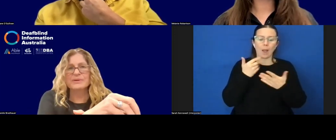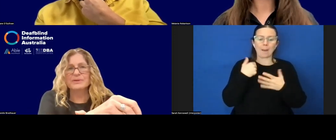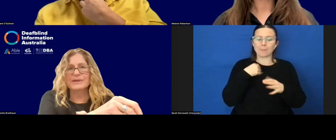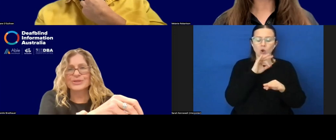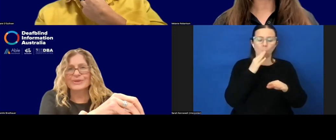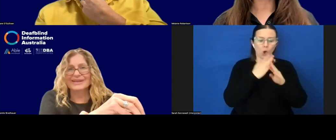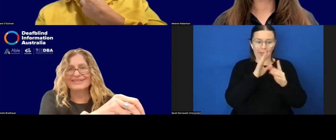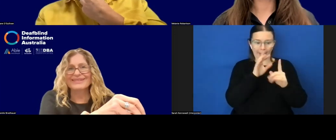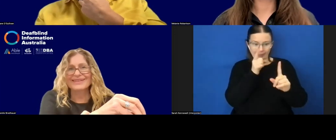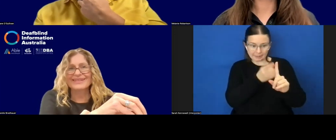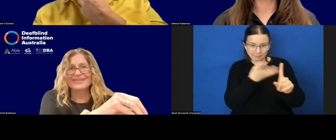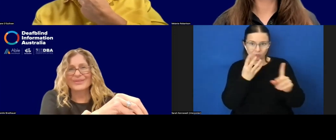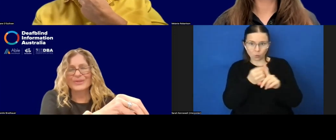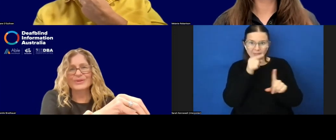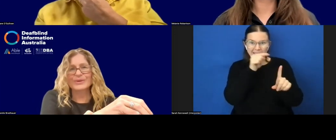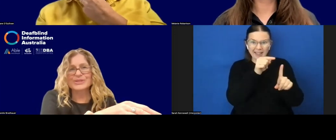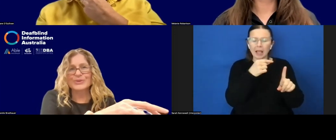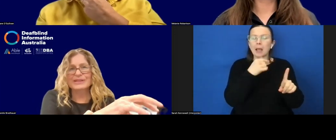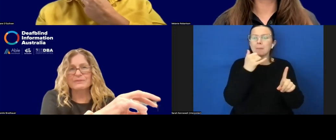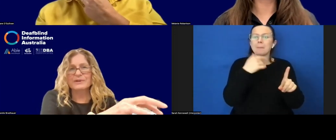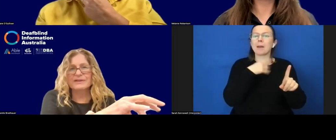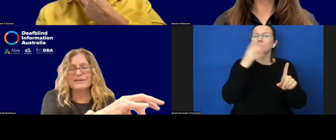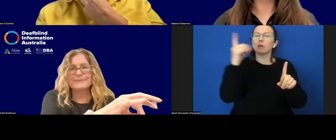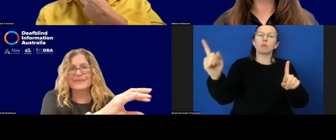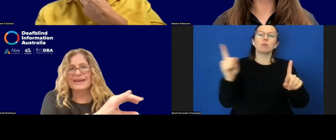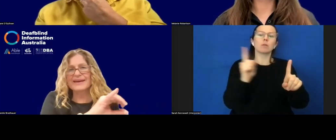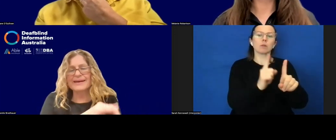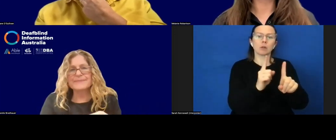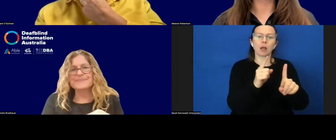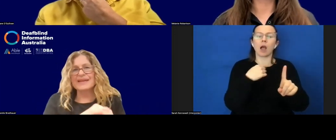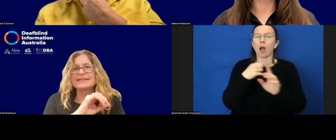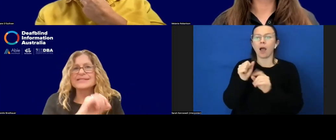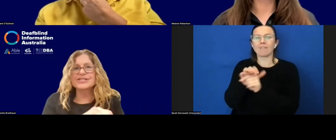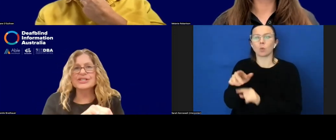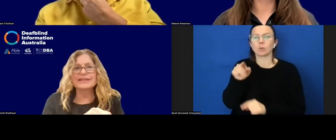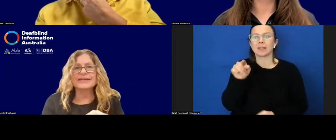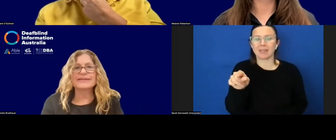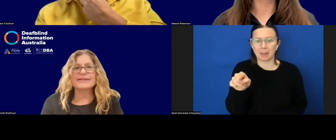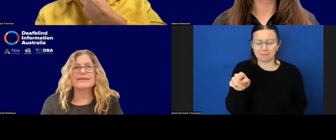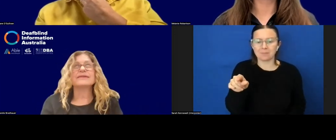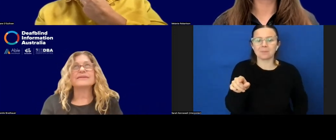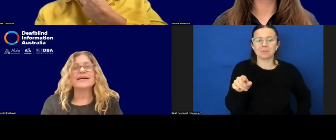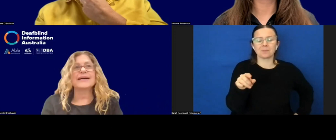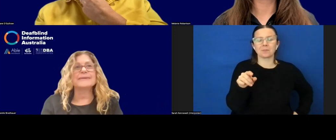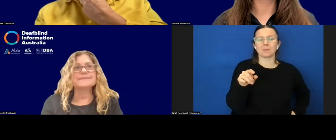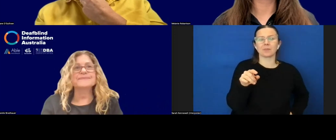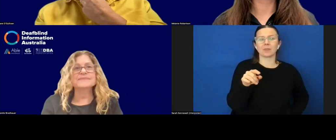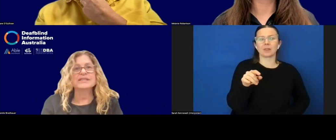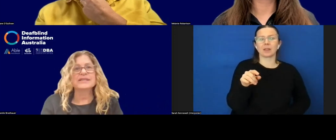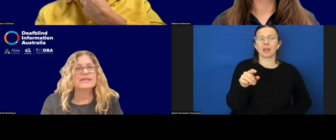people who are doing the work. And additionally, the